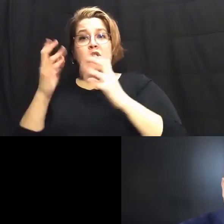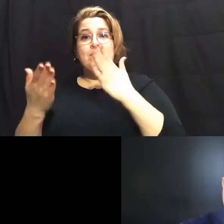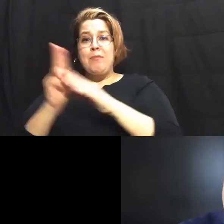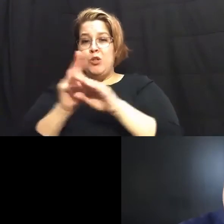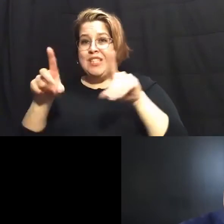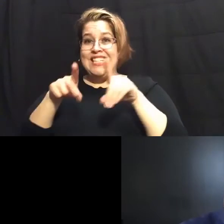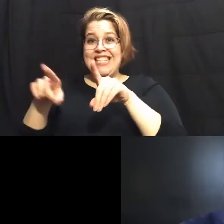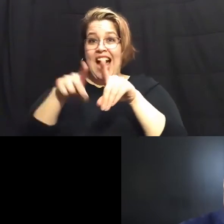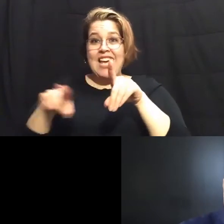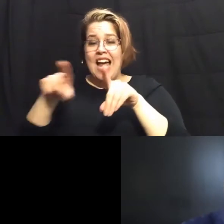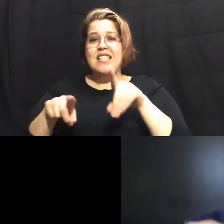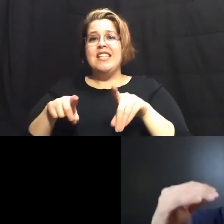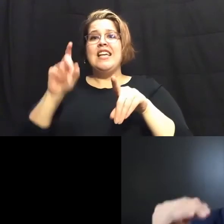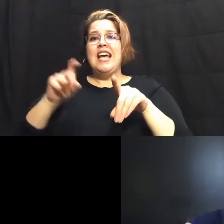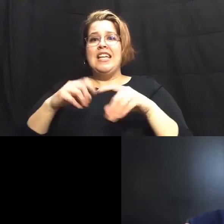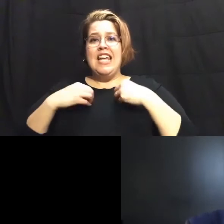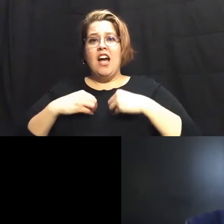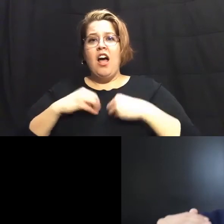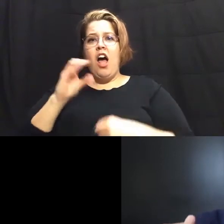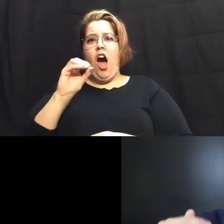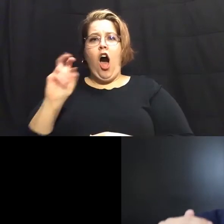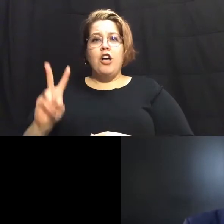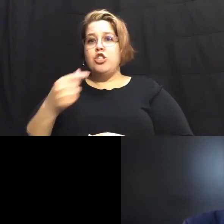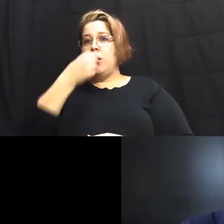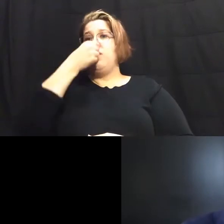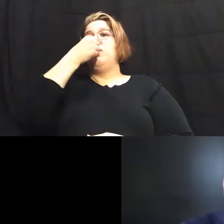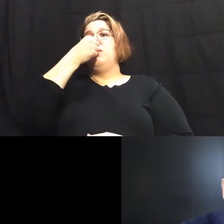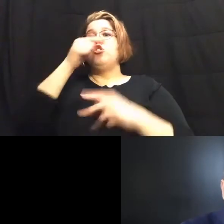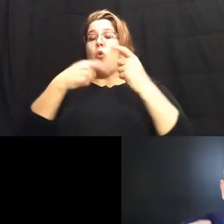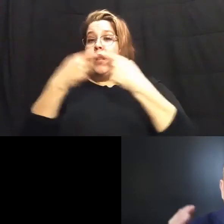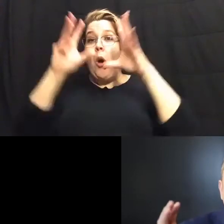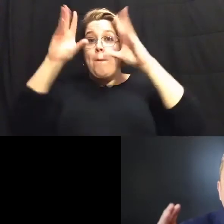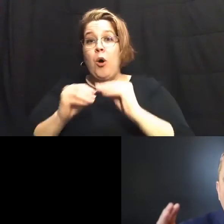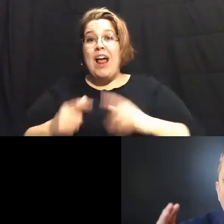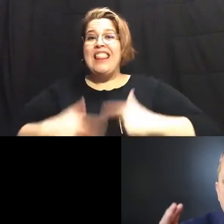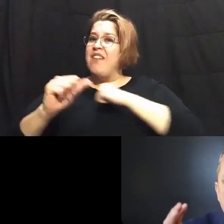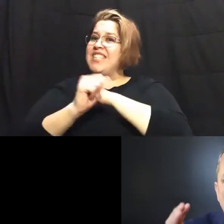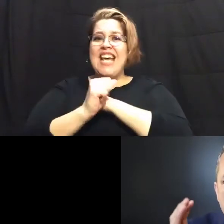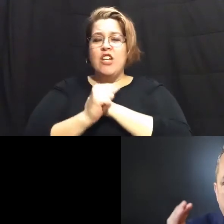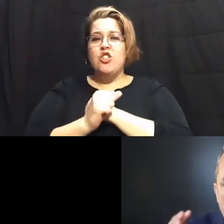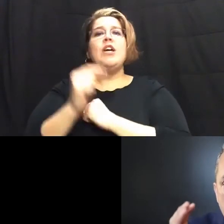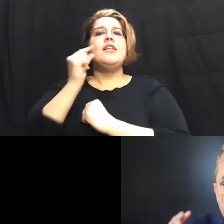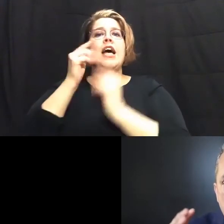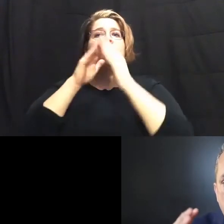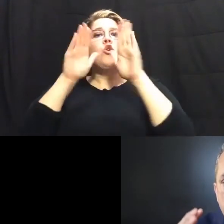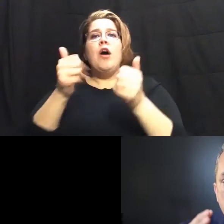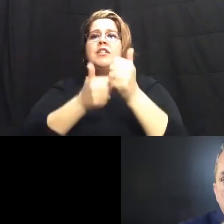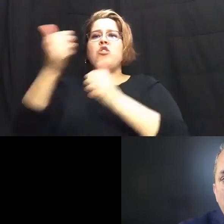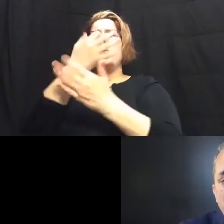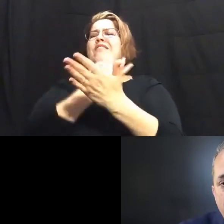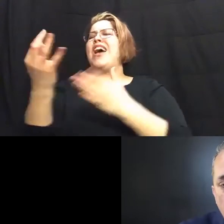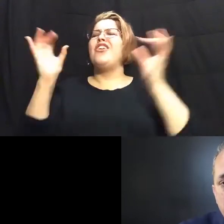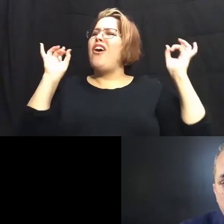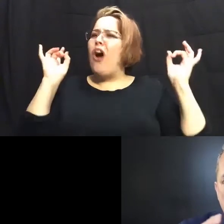may have oxygen needs that when the electricity turned off we put lives in danger the san antonio housing authority failed miserably seconds